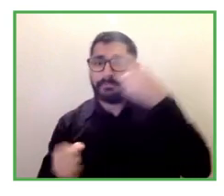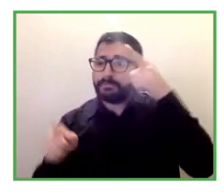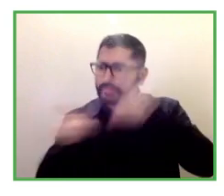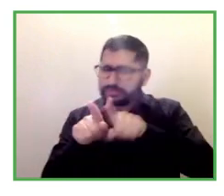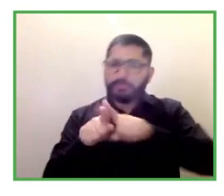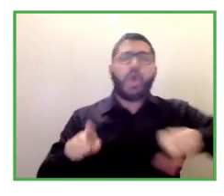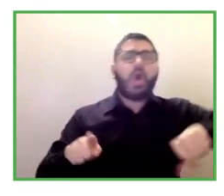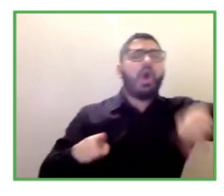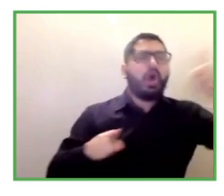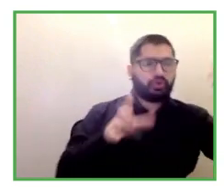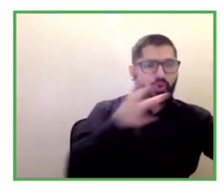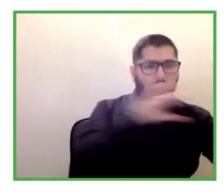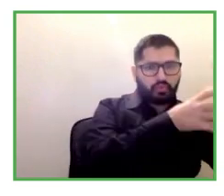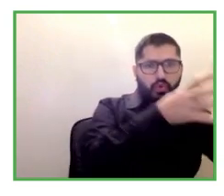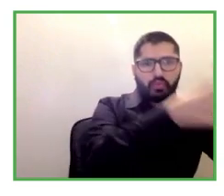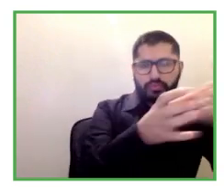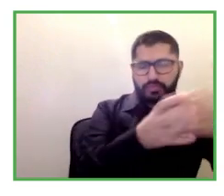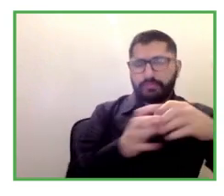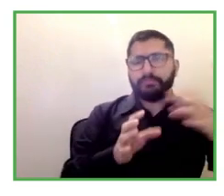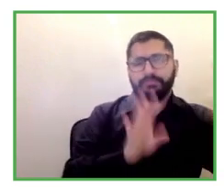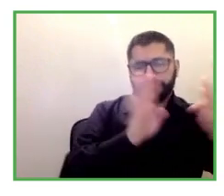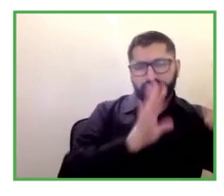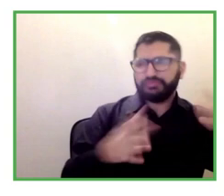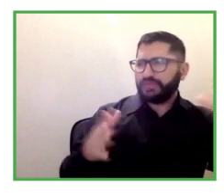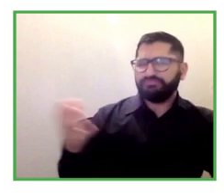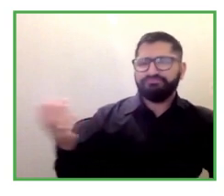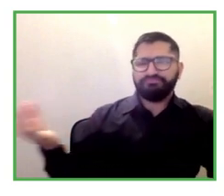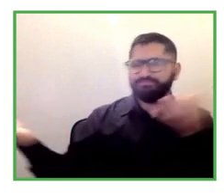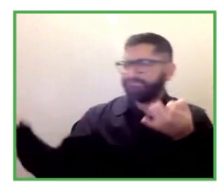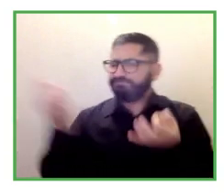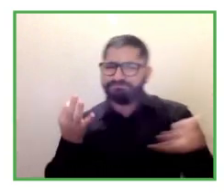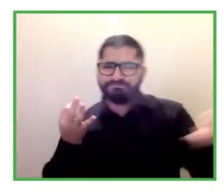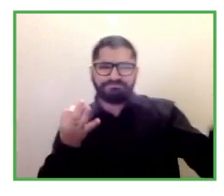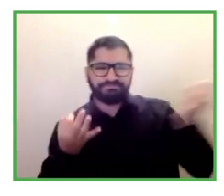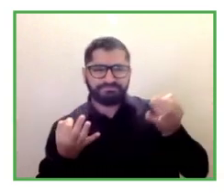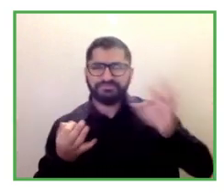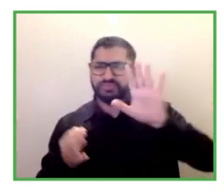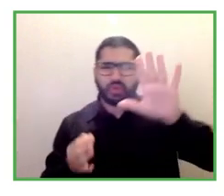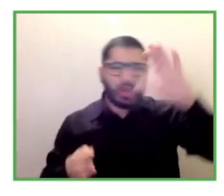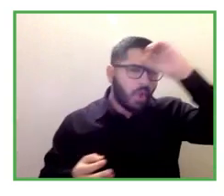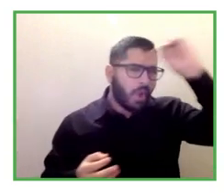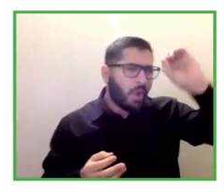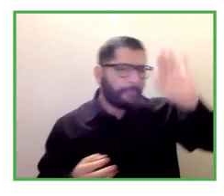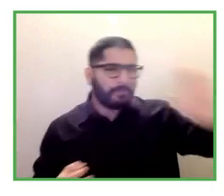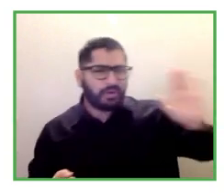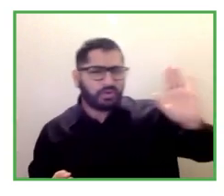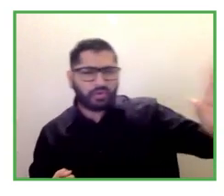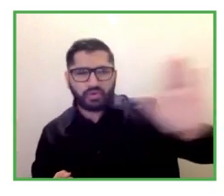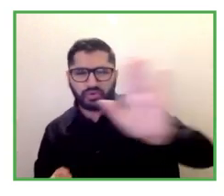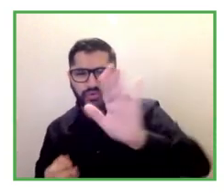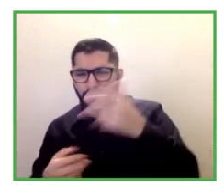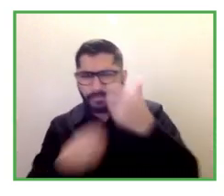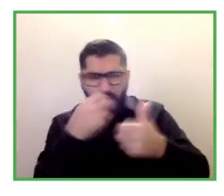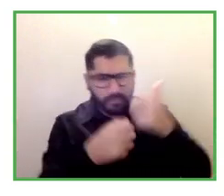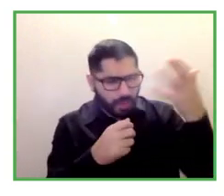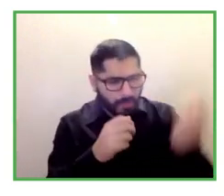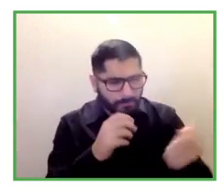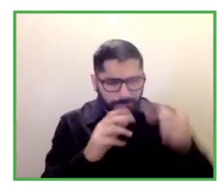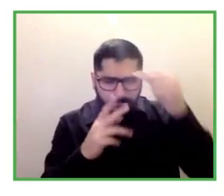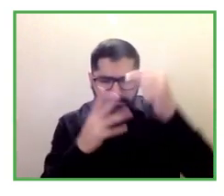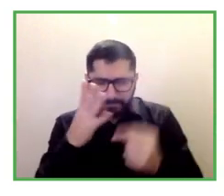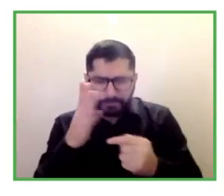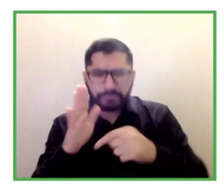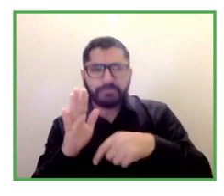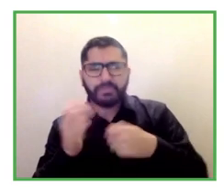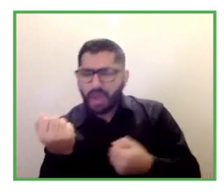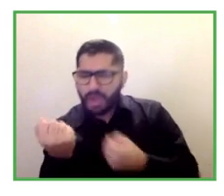so our team itself came together and our other community resources came together to make sure that we